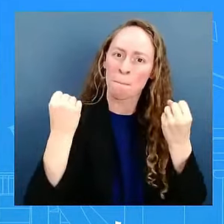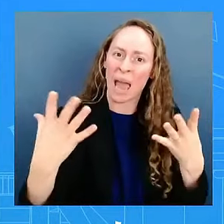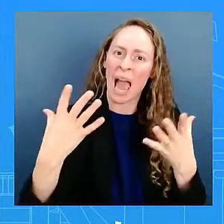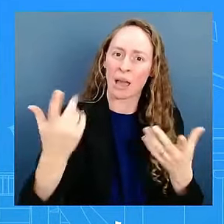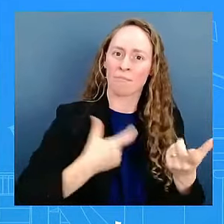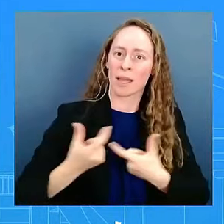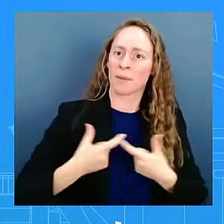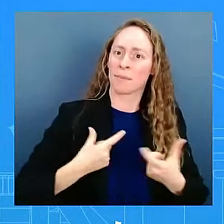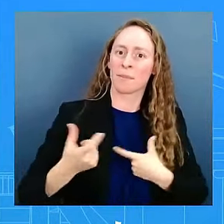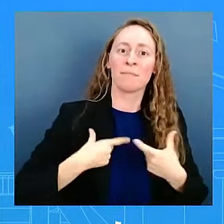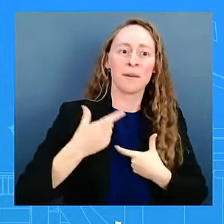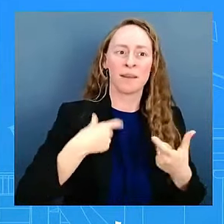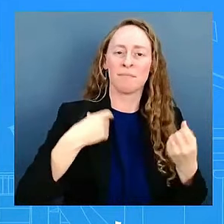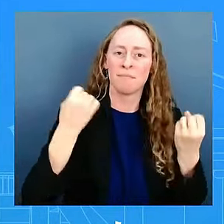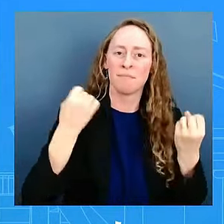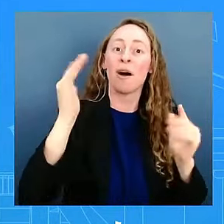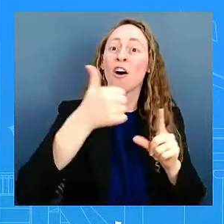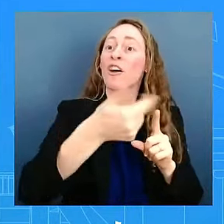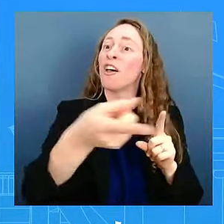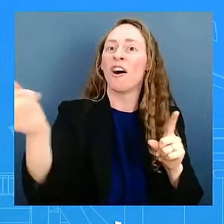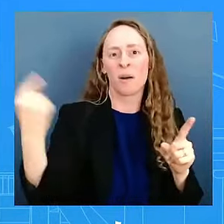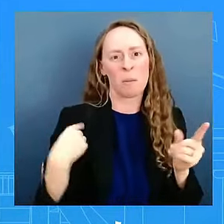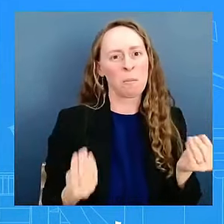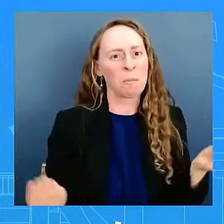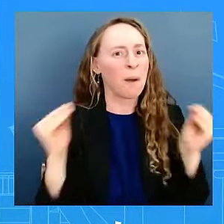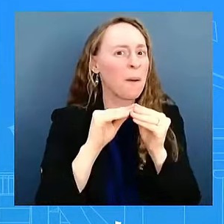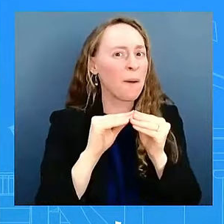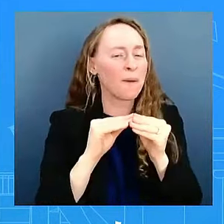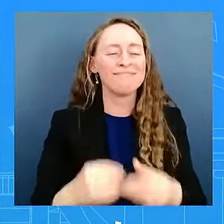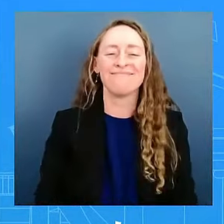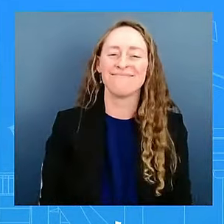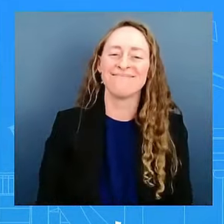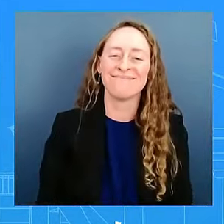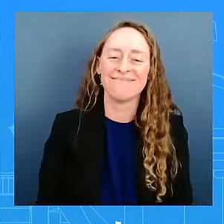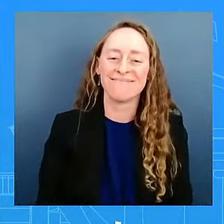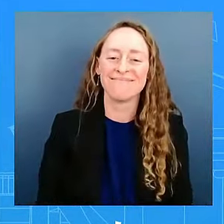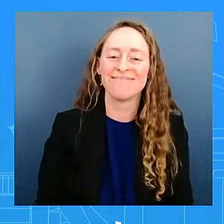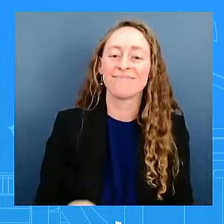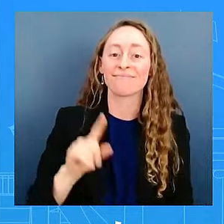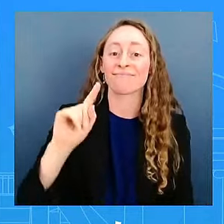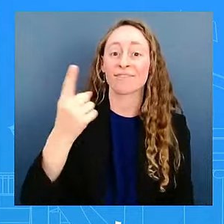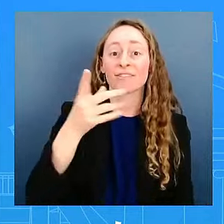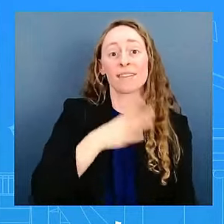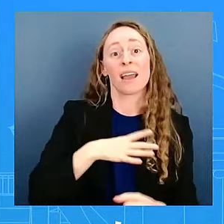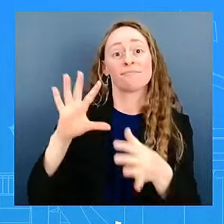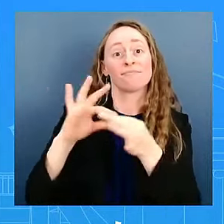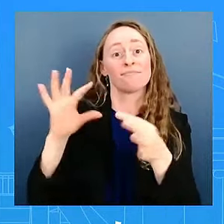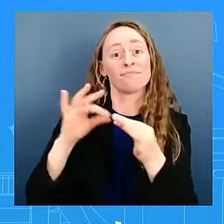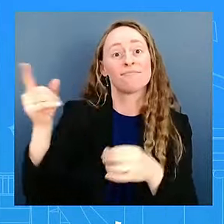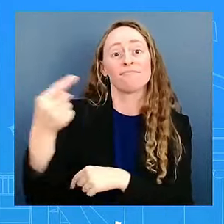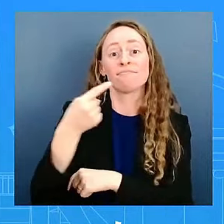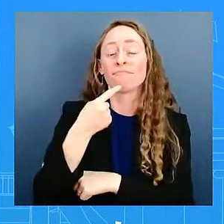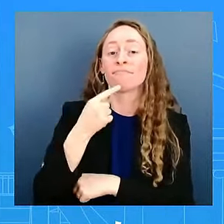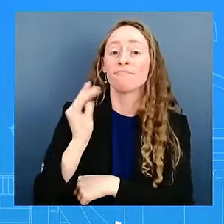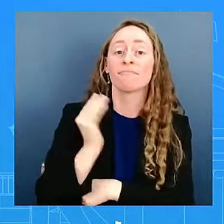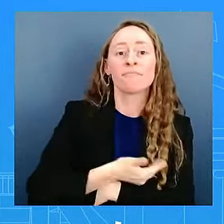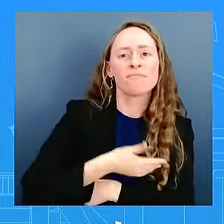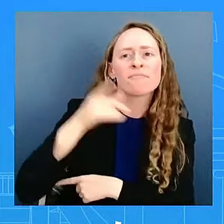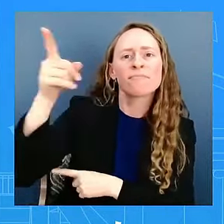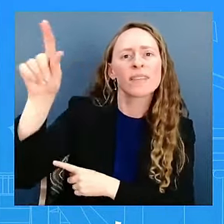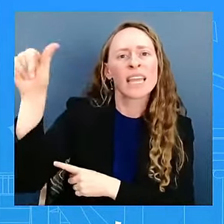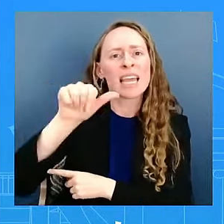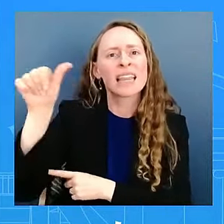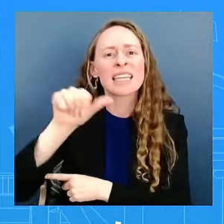ceremony, and I quote, our athletes carry more than just our flag. They carry our nation's heart and our